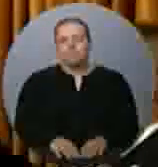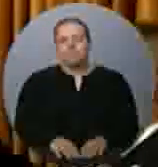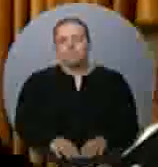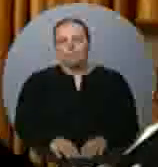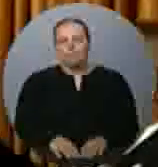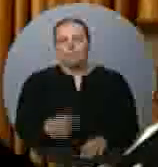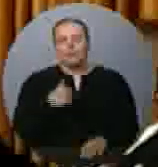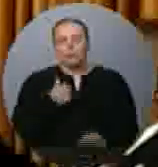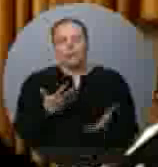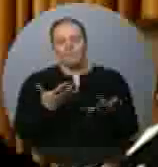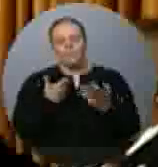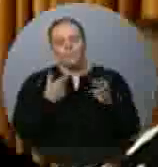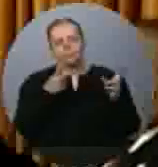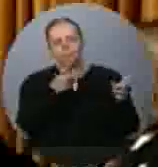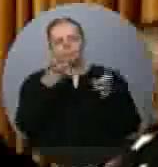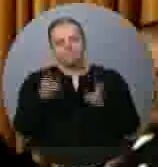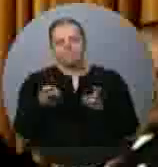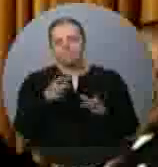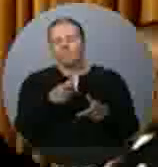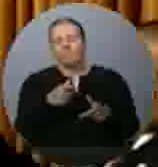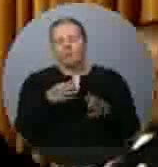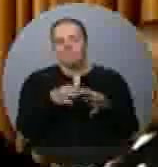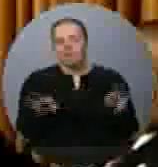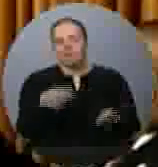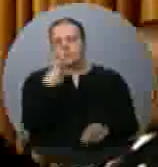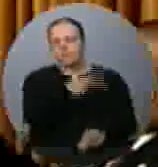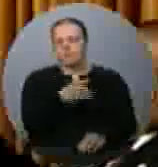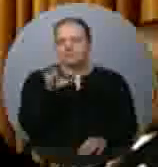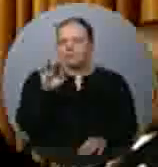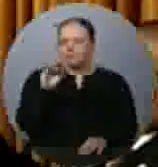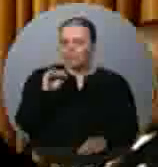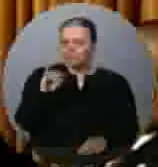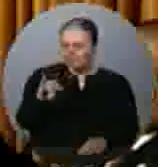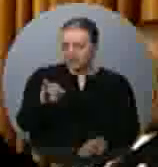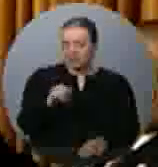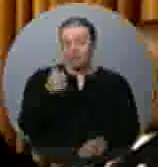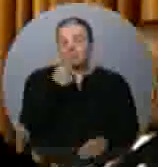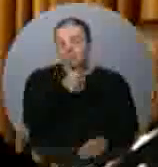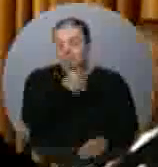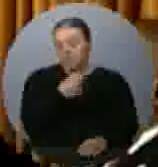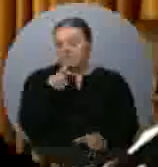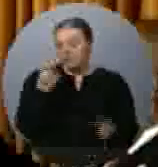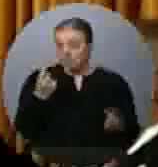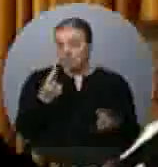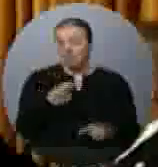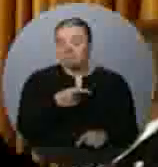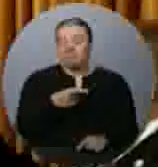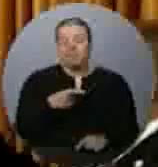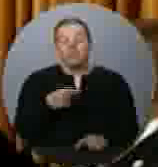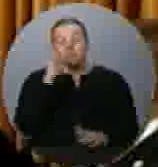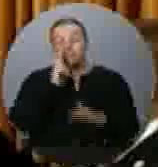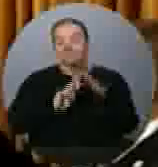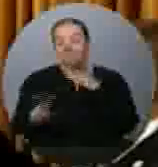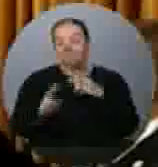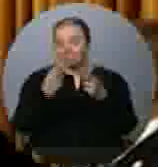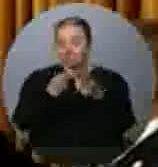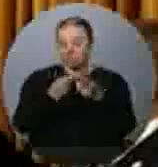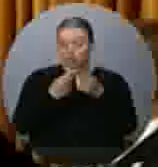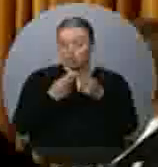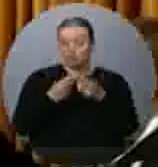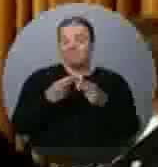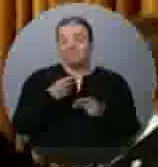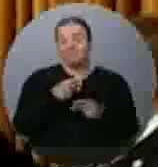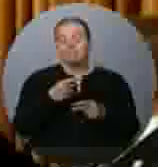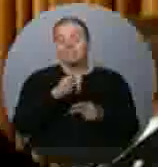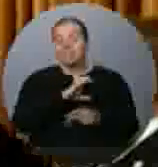the IMF who said very clearly, quote, Canada's overall fiscal outlook stands out as among the best in the G20, end